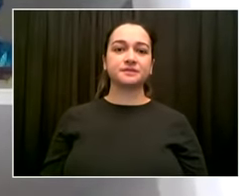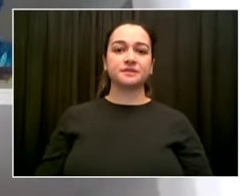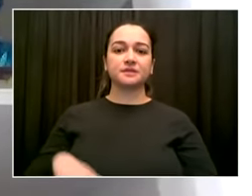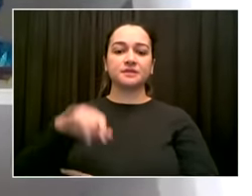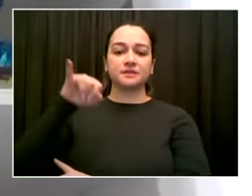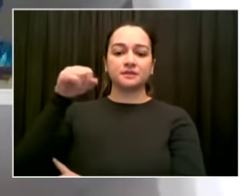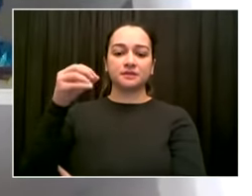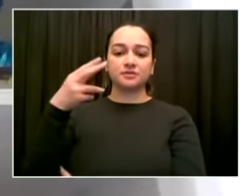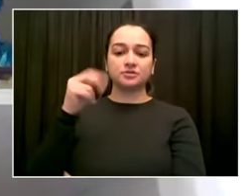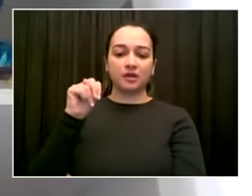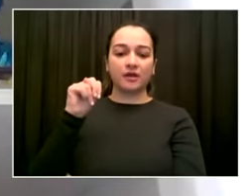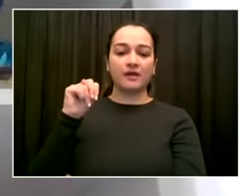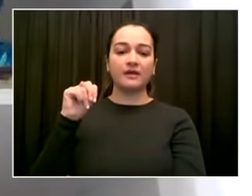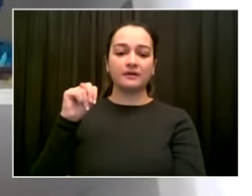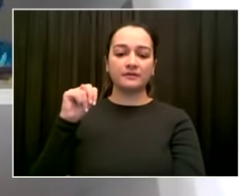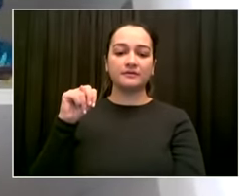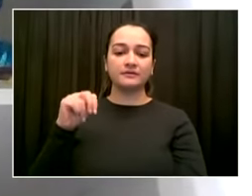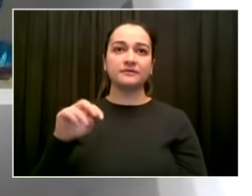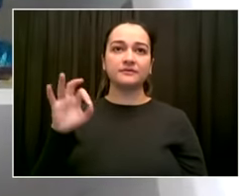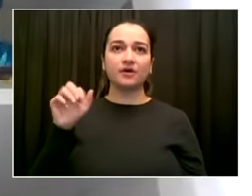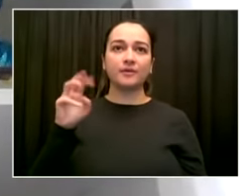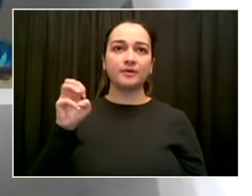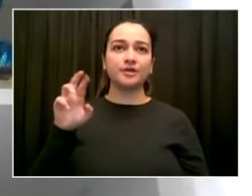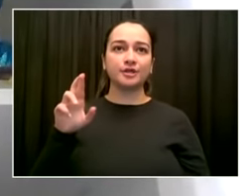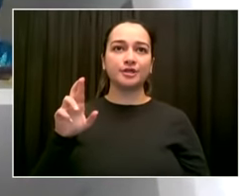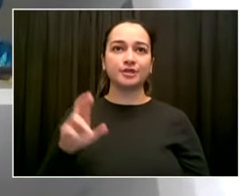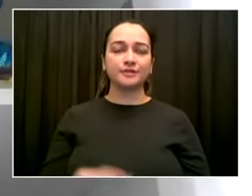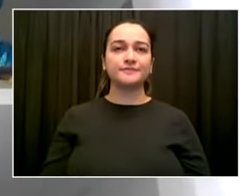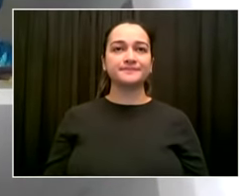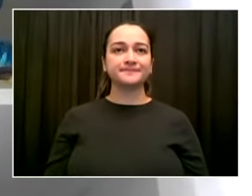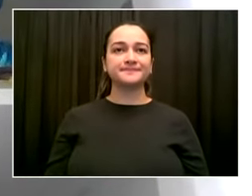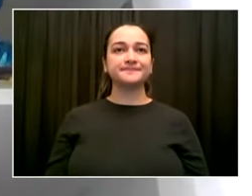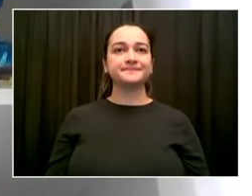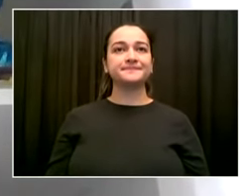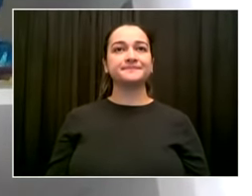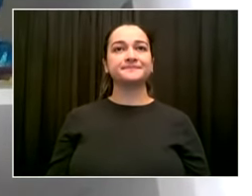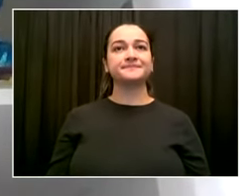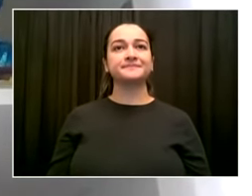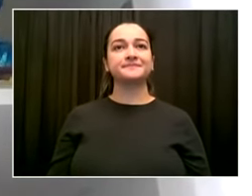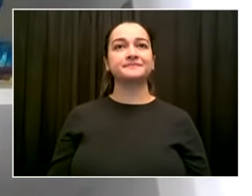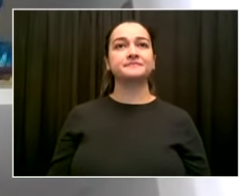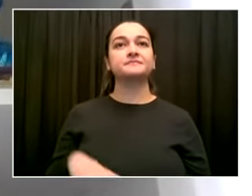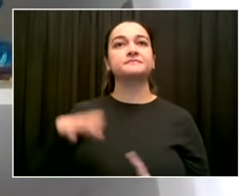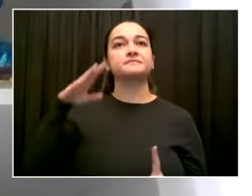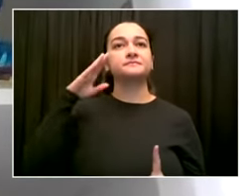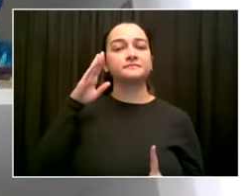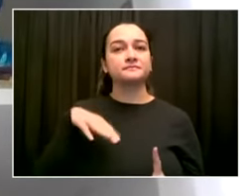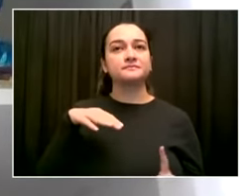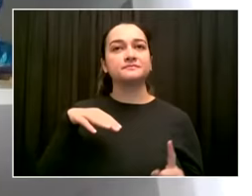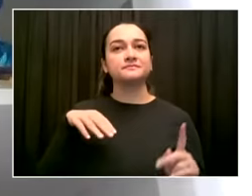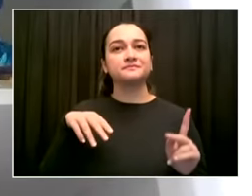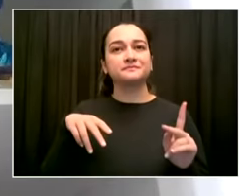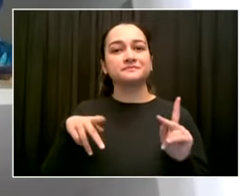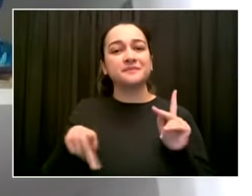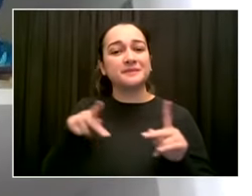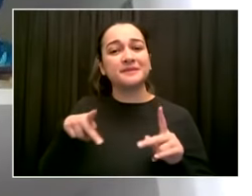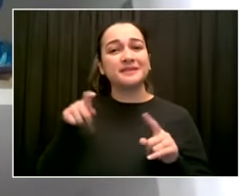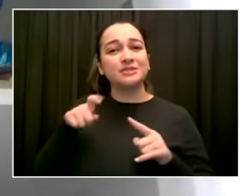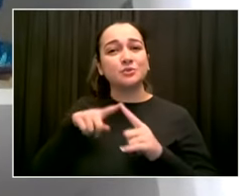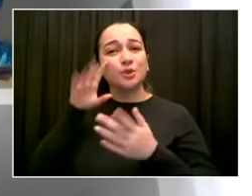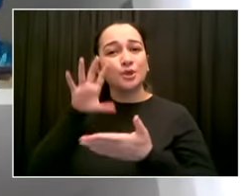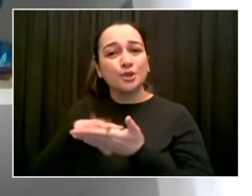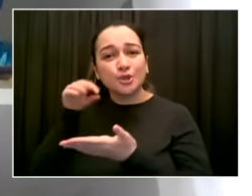talking about people, people who need education, need to get skills, apply for jobs, need health care, real people, real needs. And that's why